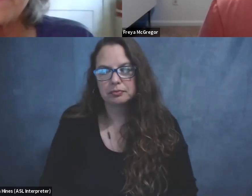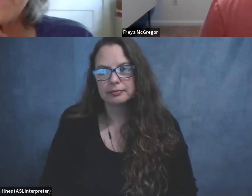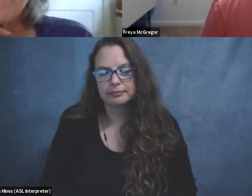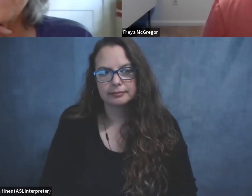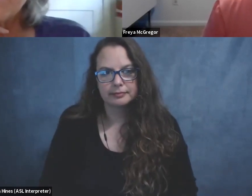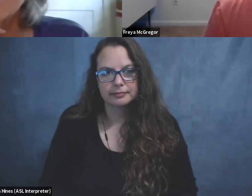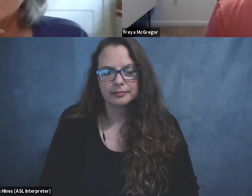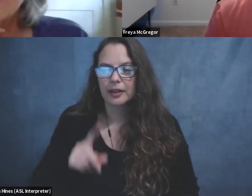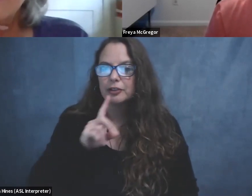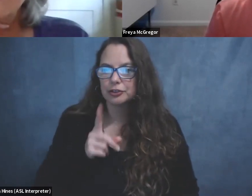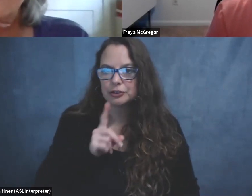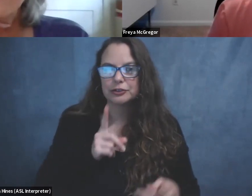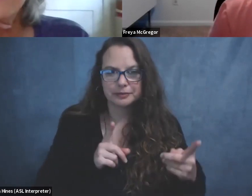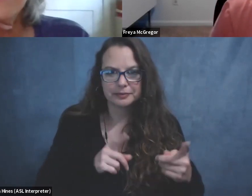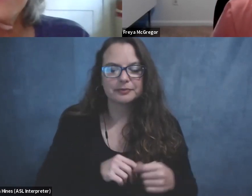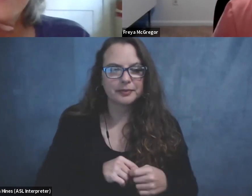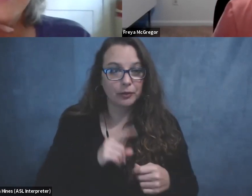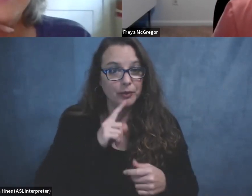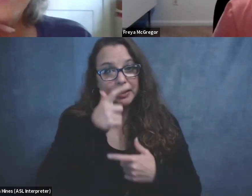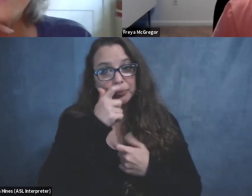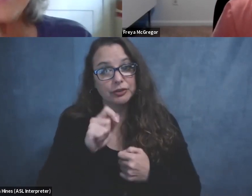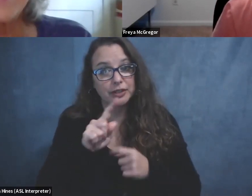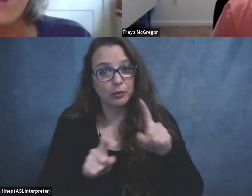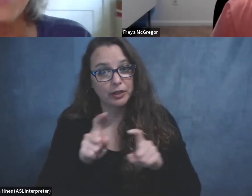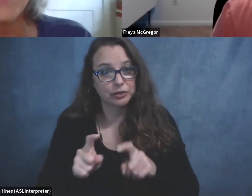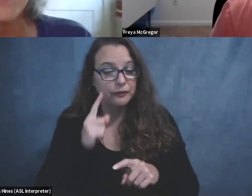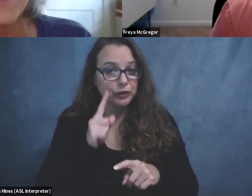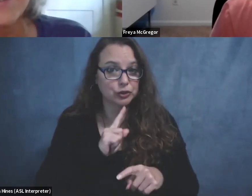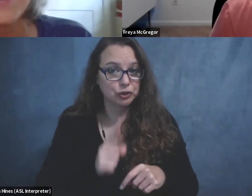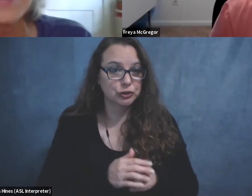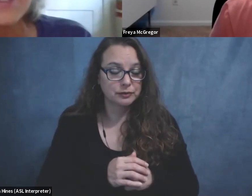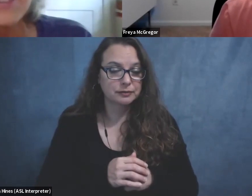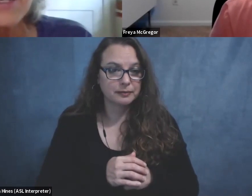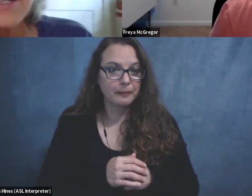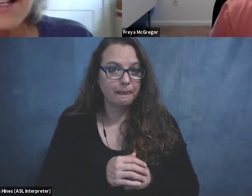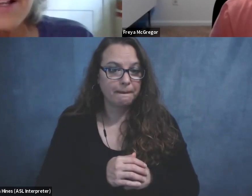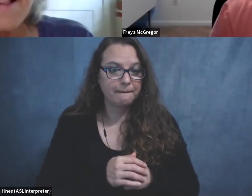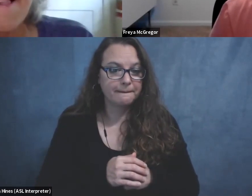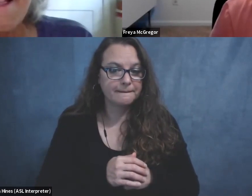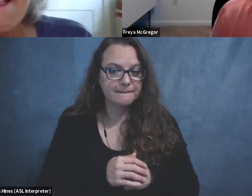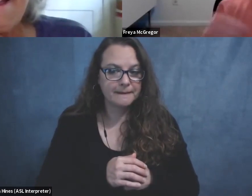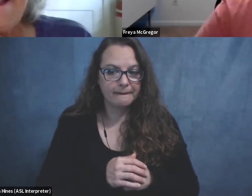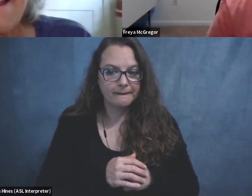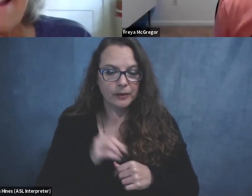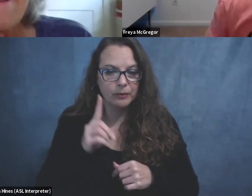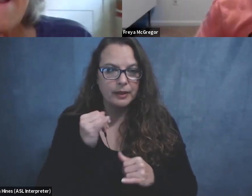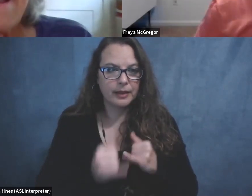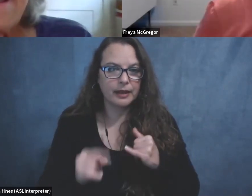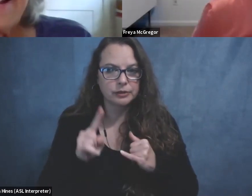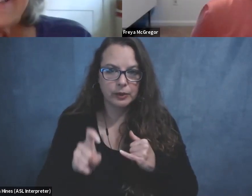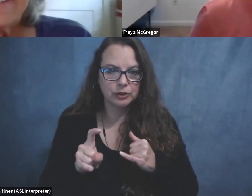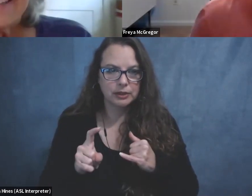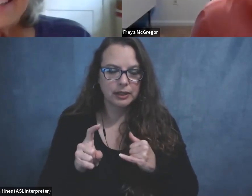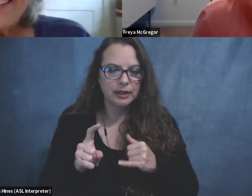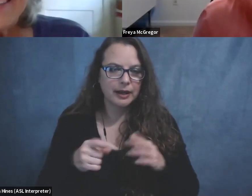Sure. Sure. Sure. Yeah. Really interesting question though, for sure. Um, yeah. And then, um, one last question. I keep